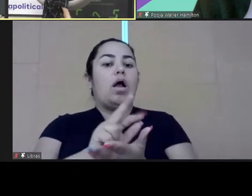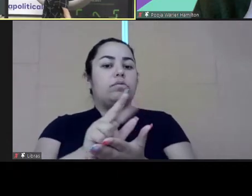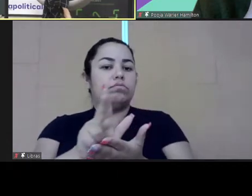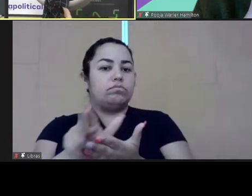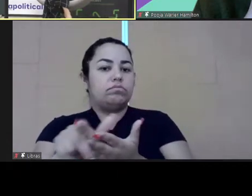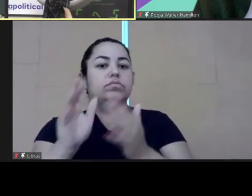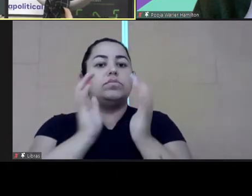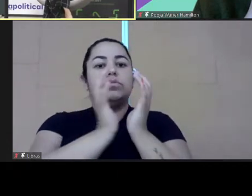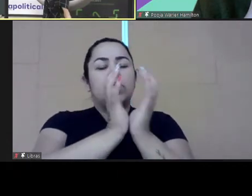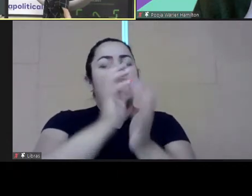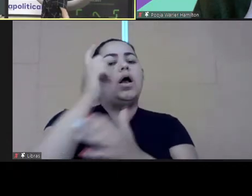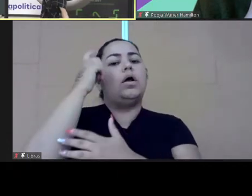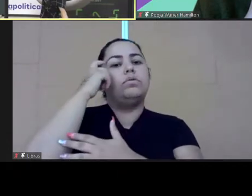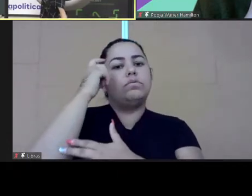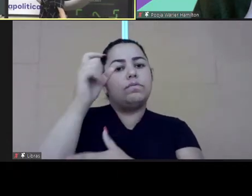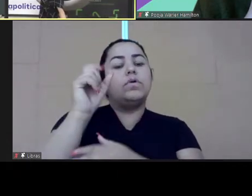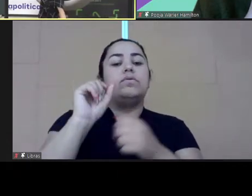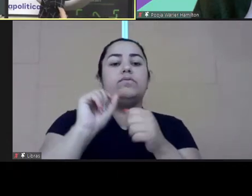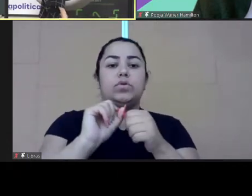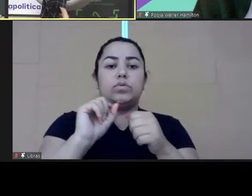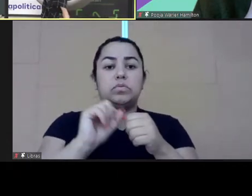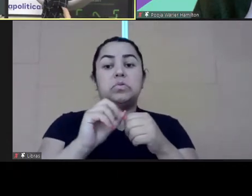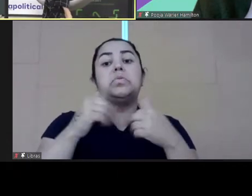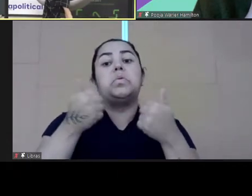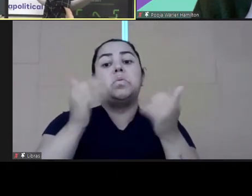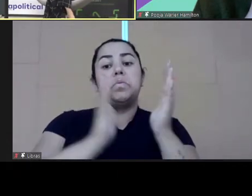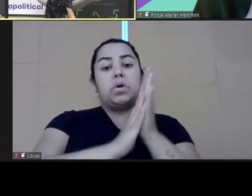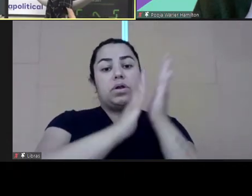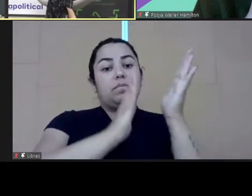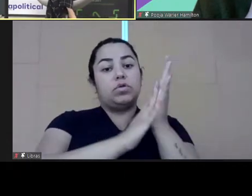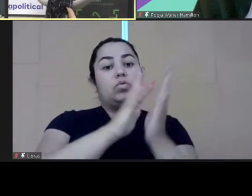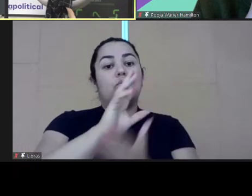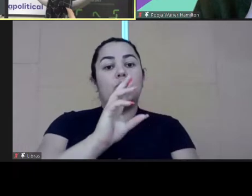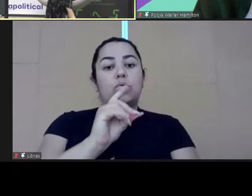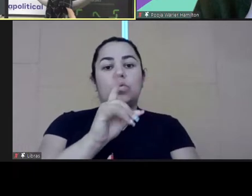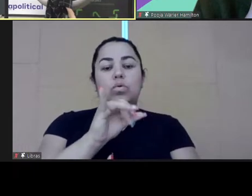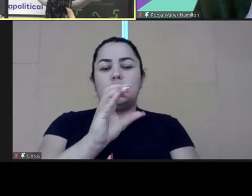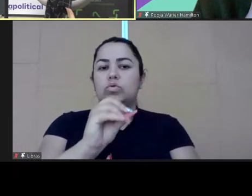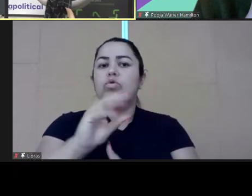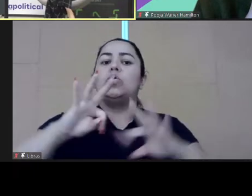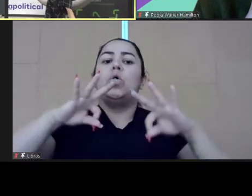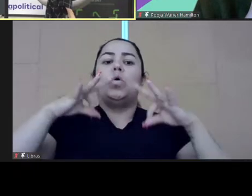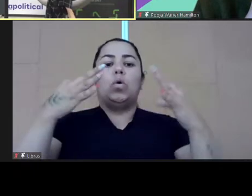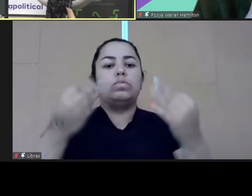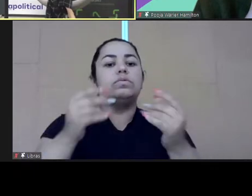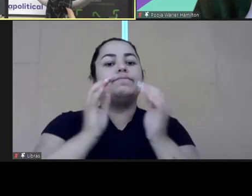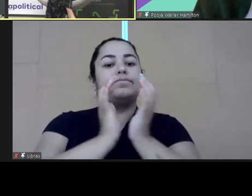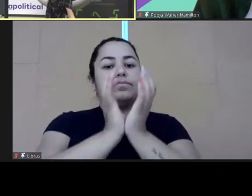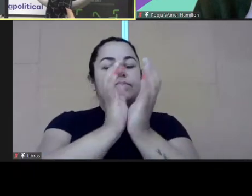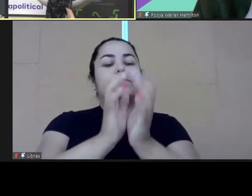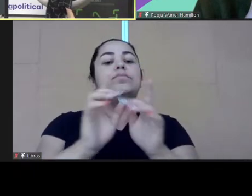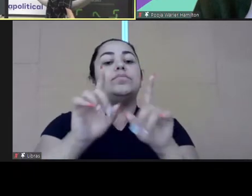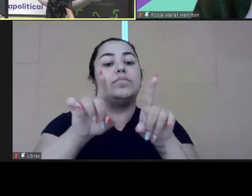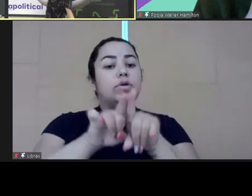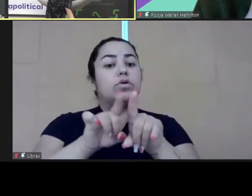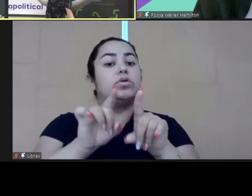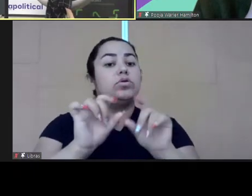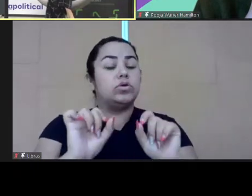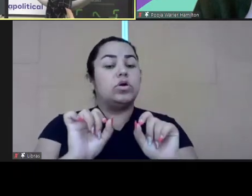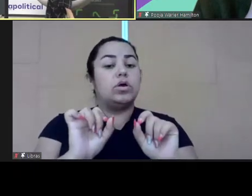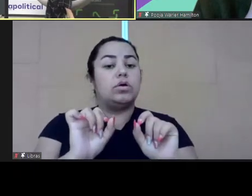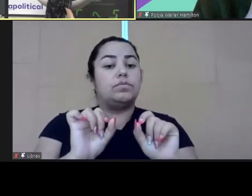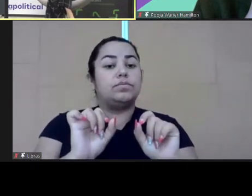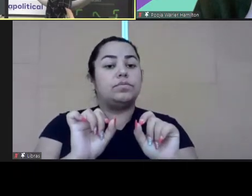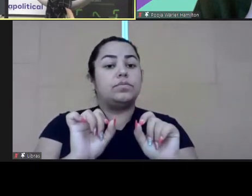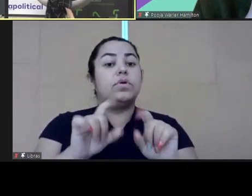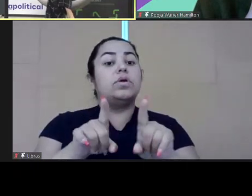have a diversification in their teams. So I would like to congratulate Rodrigo and the a